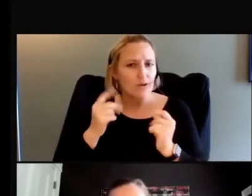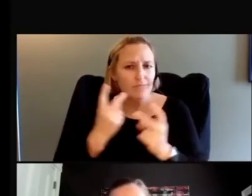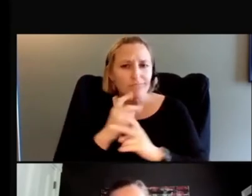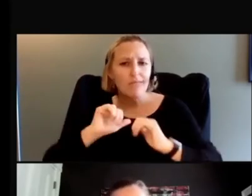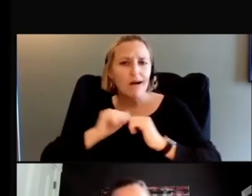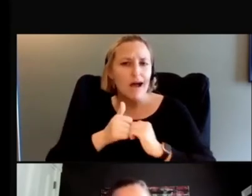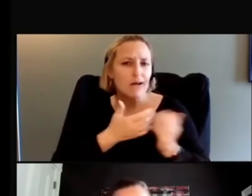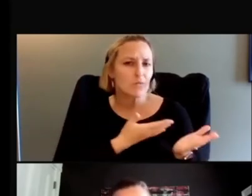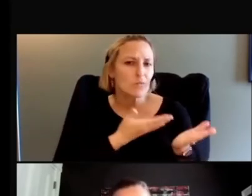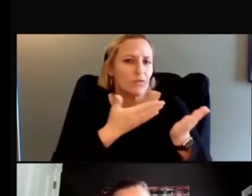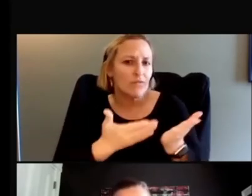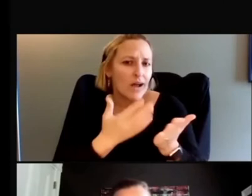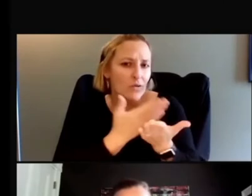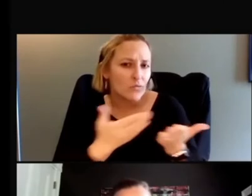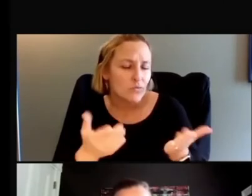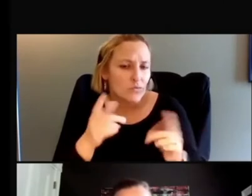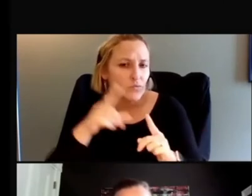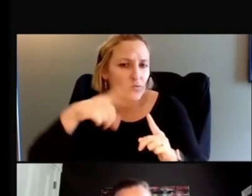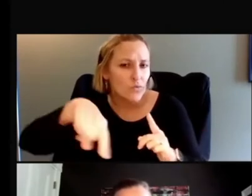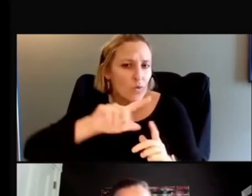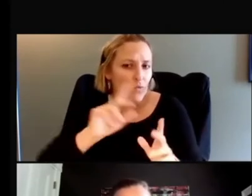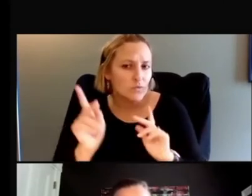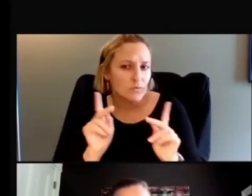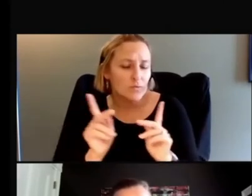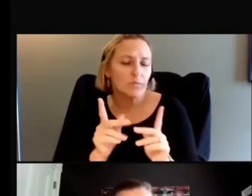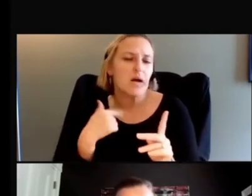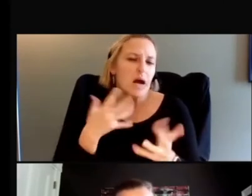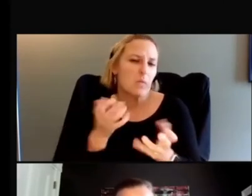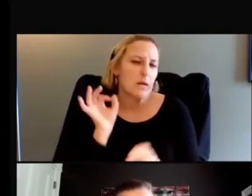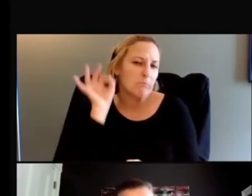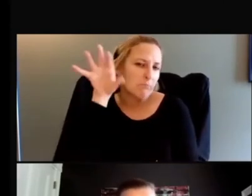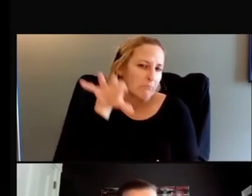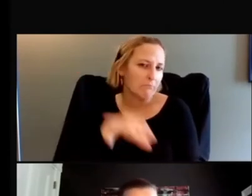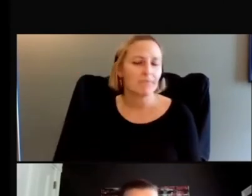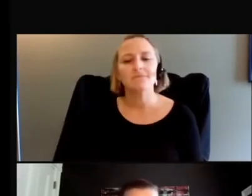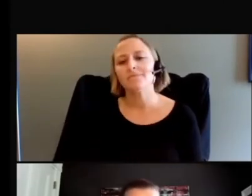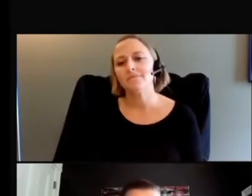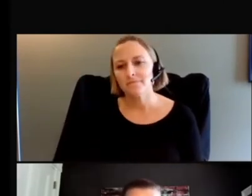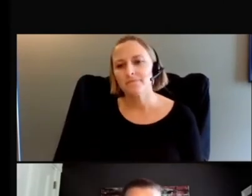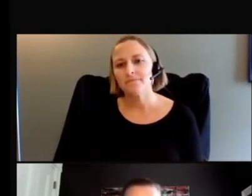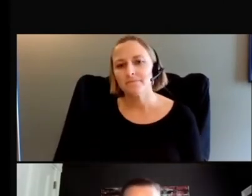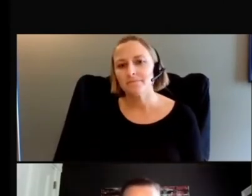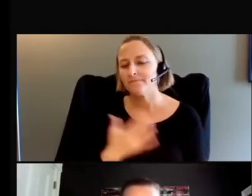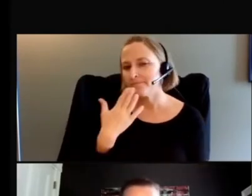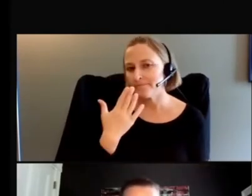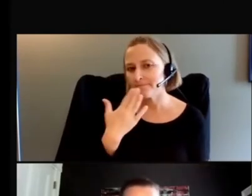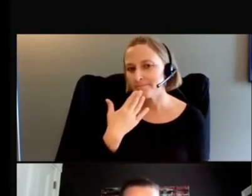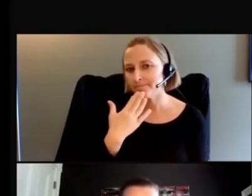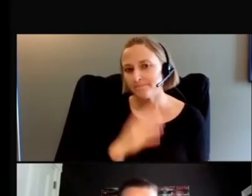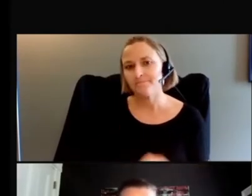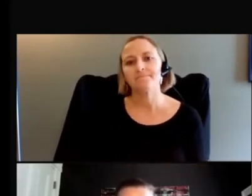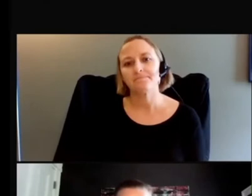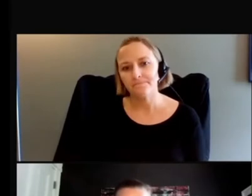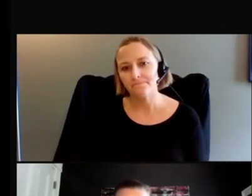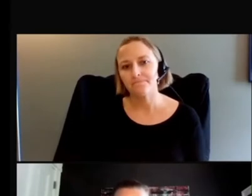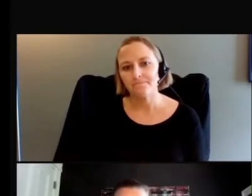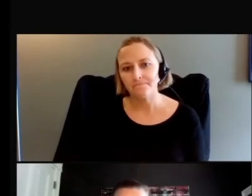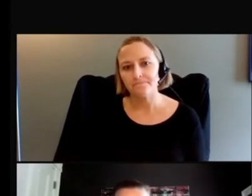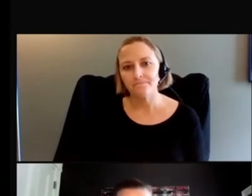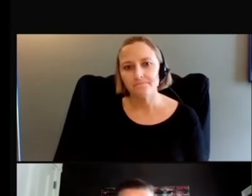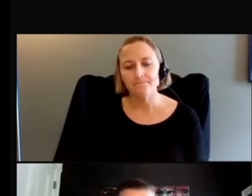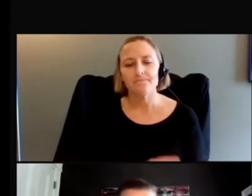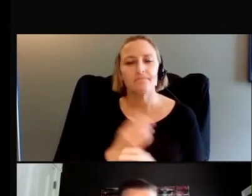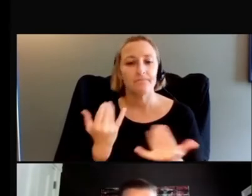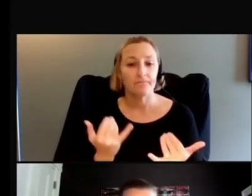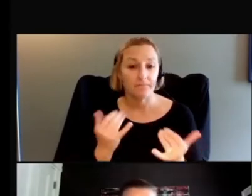you know, to this population. So I just wanted to mention that. Thank you. So developing